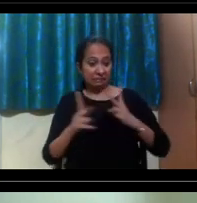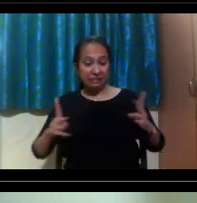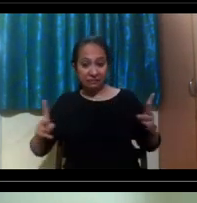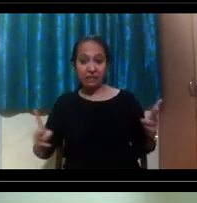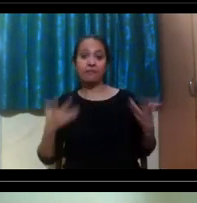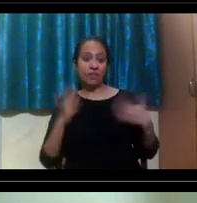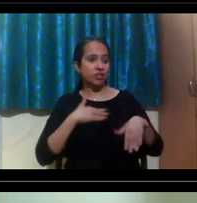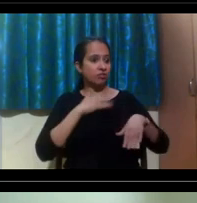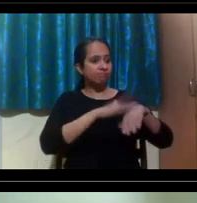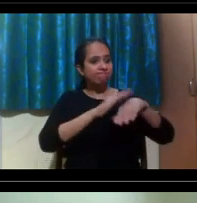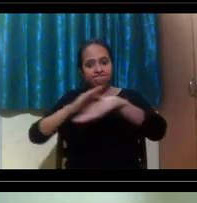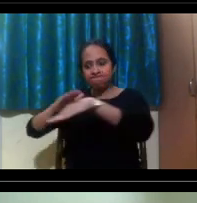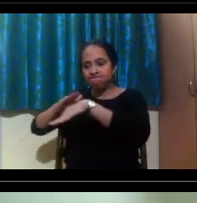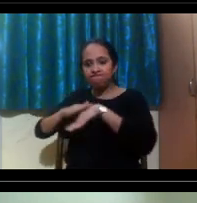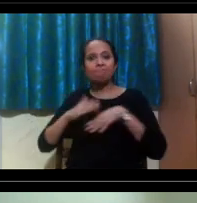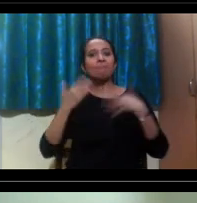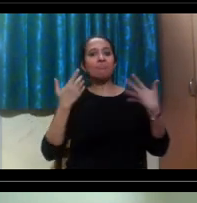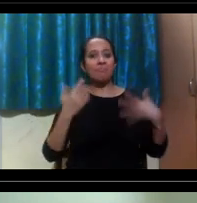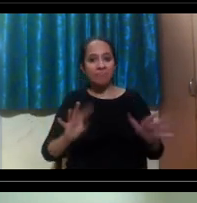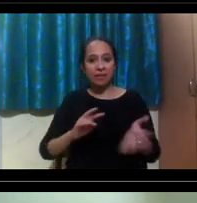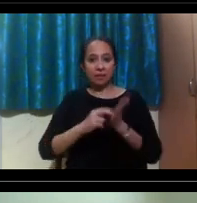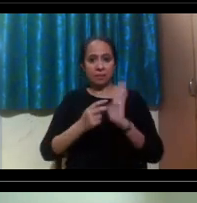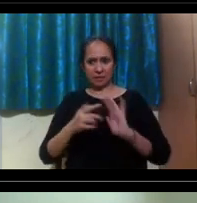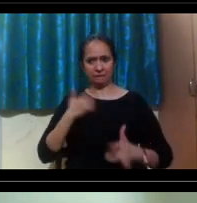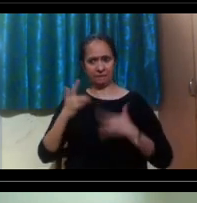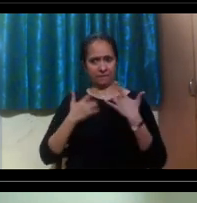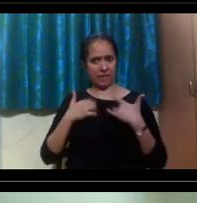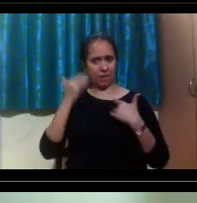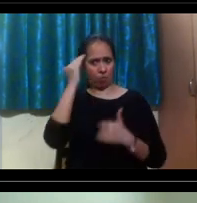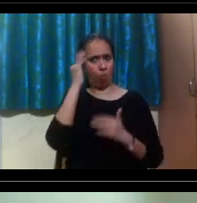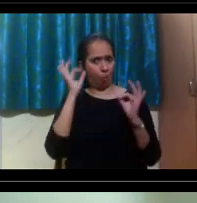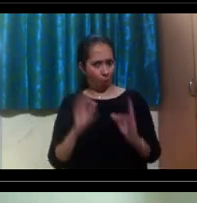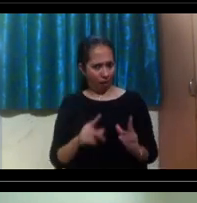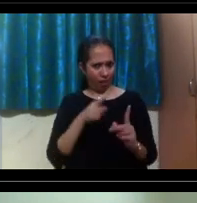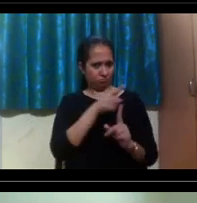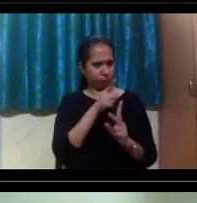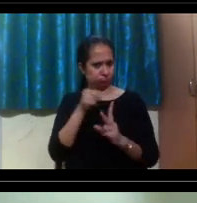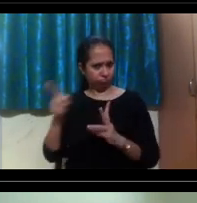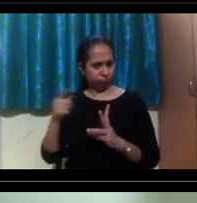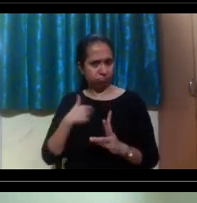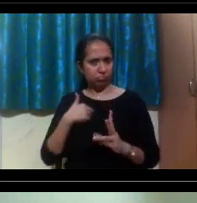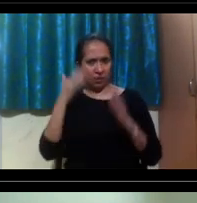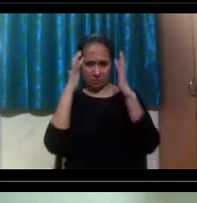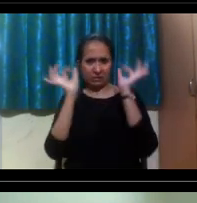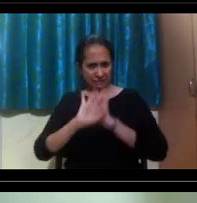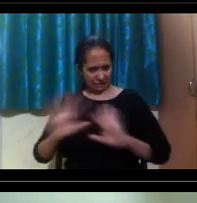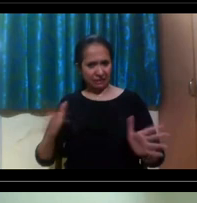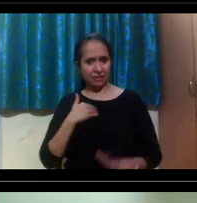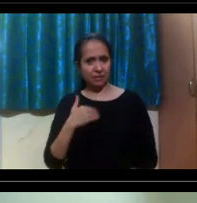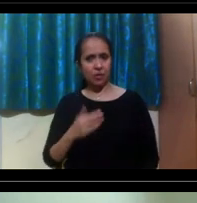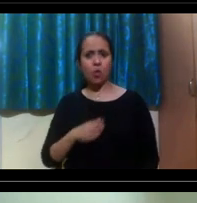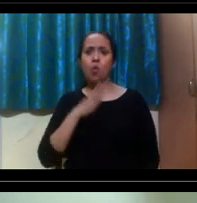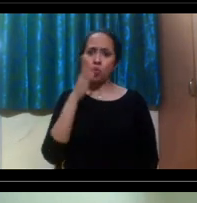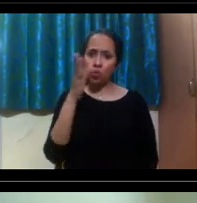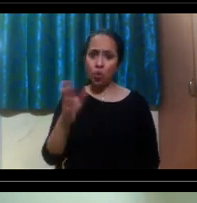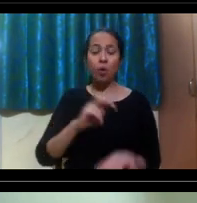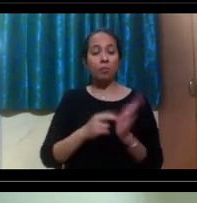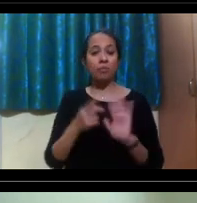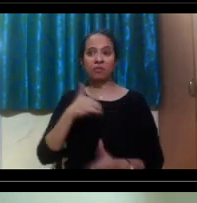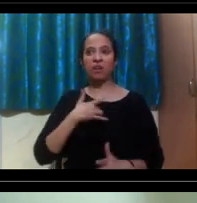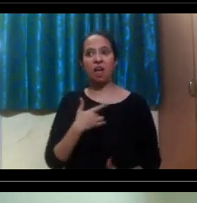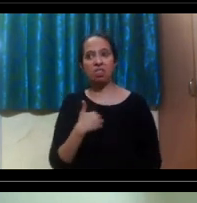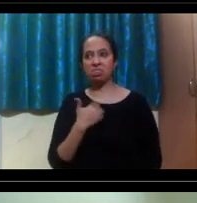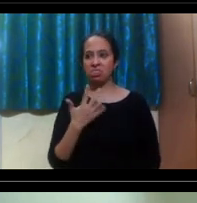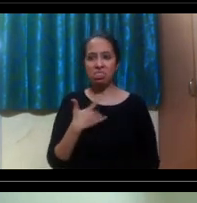ways. So if you think in your head that you do not have rights to this experience or you're not prepared, please realize you're more prepared than you realize.